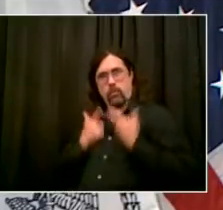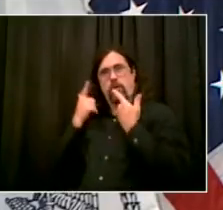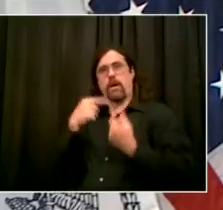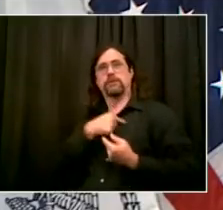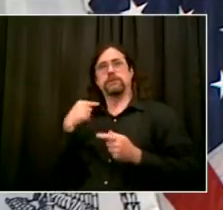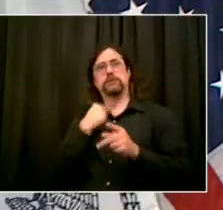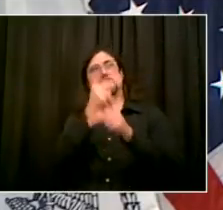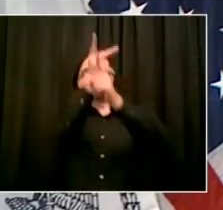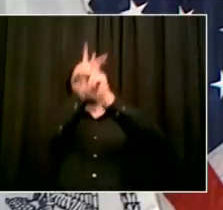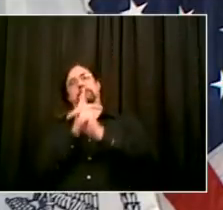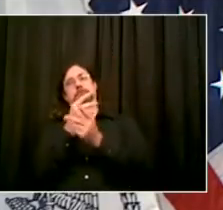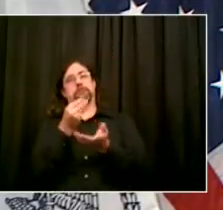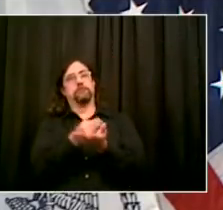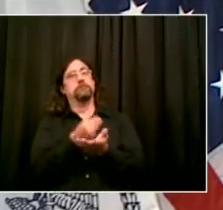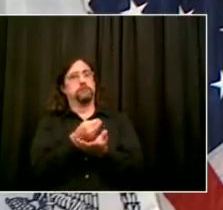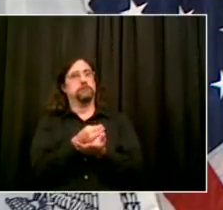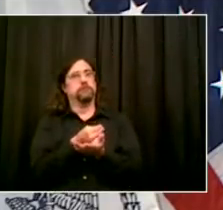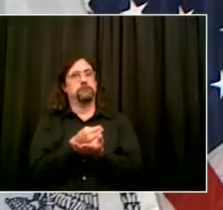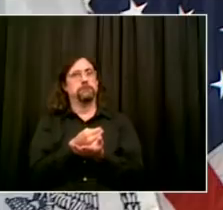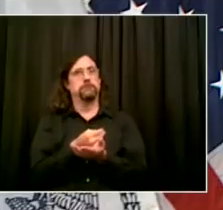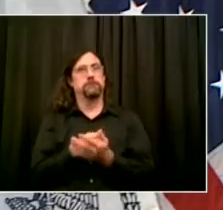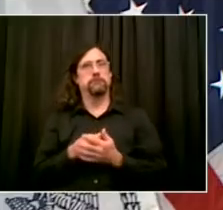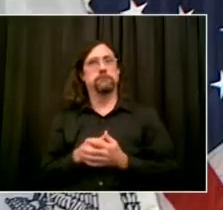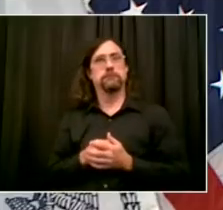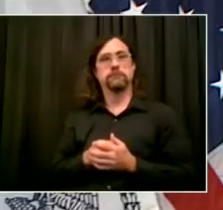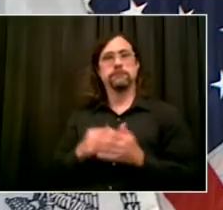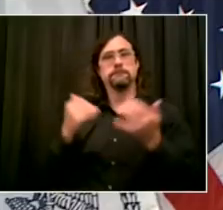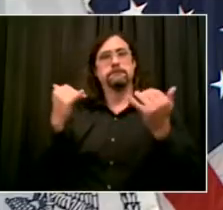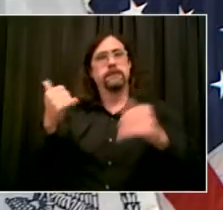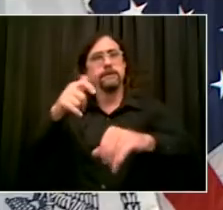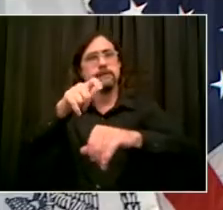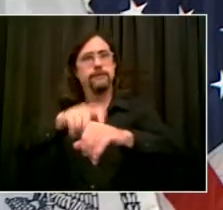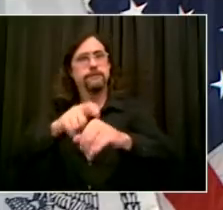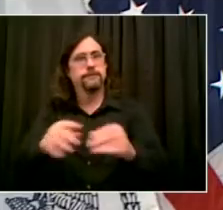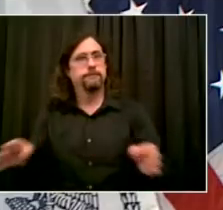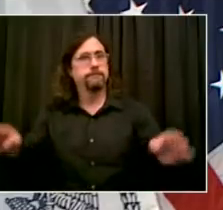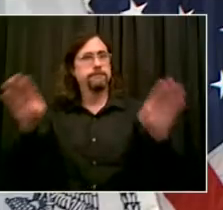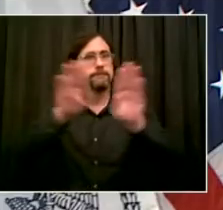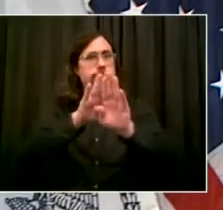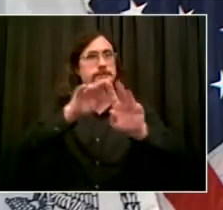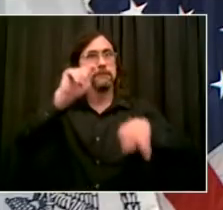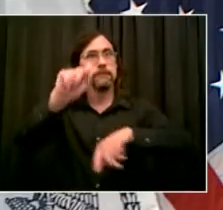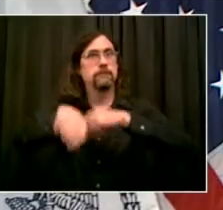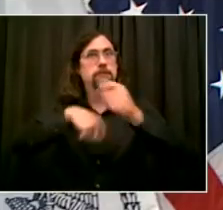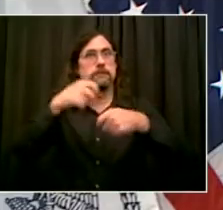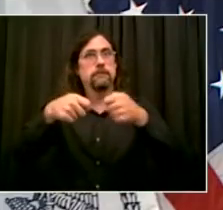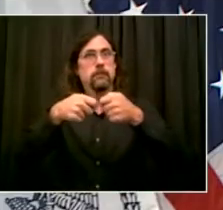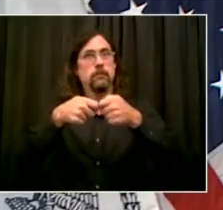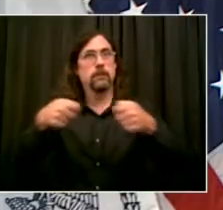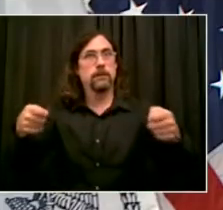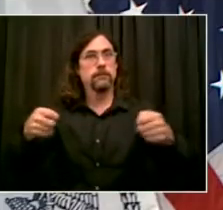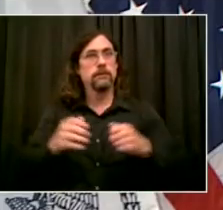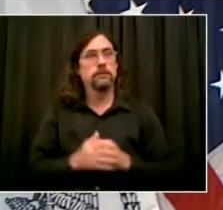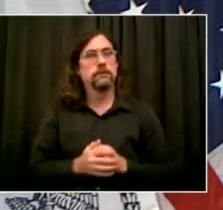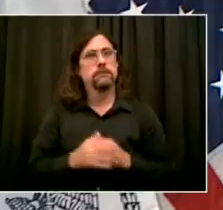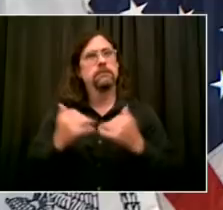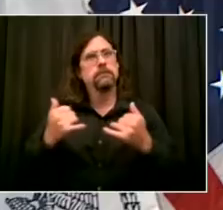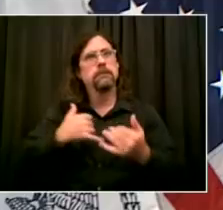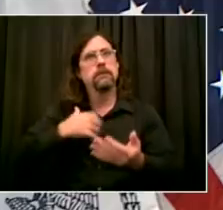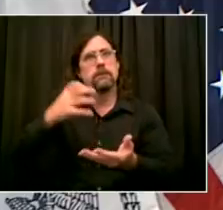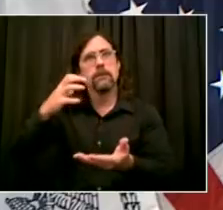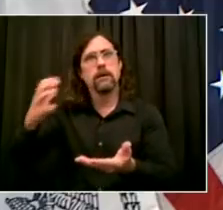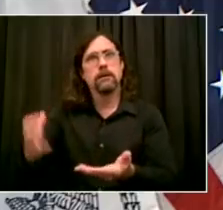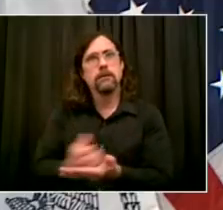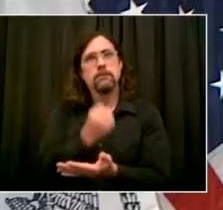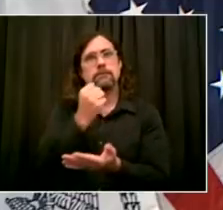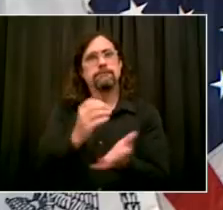and all the folks, the custodial teams, everyone who over the last months have been preparing for the opening of school. I want to commend everyone